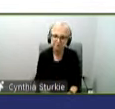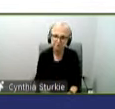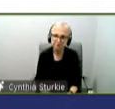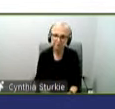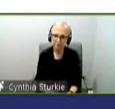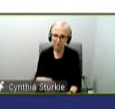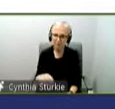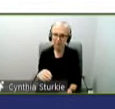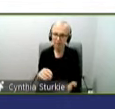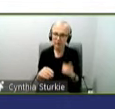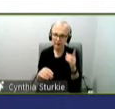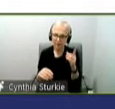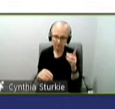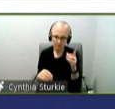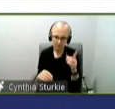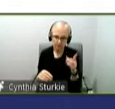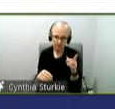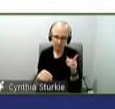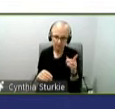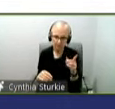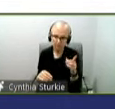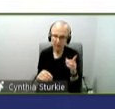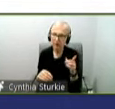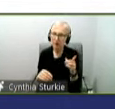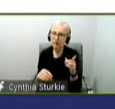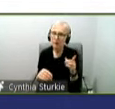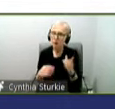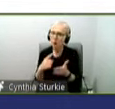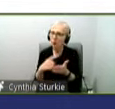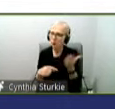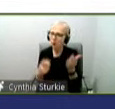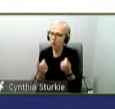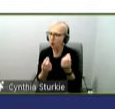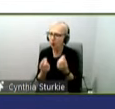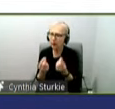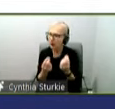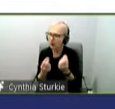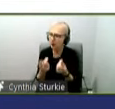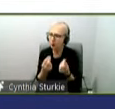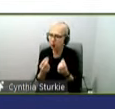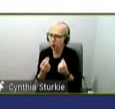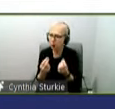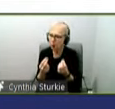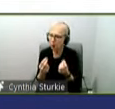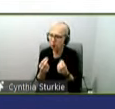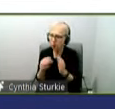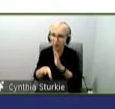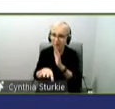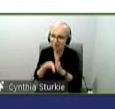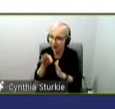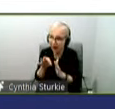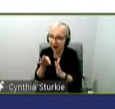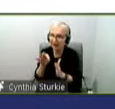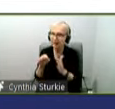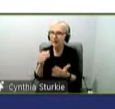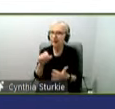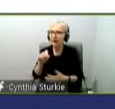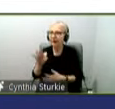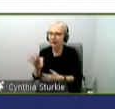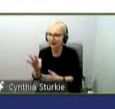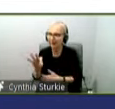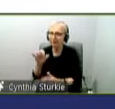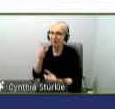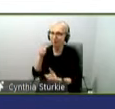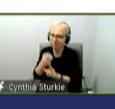Thank you, Dr. Hurley. So what are we doing right now to look for this Omicron variant in Colorado? I want to underscore again